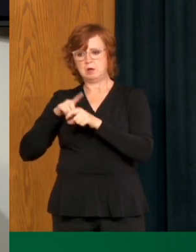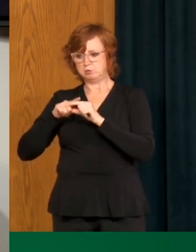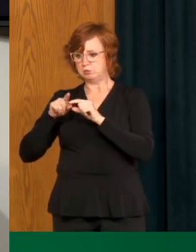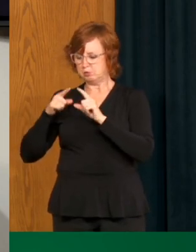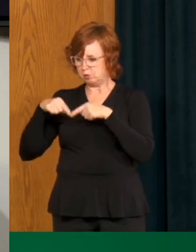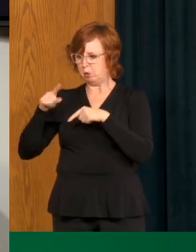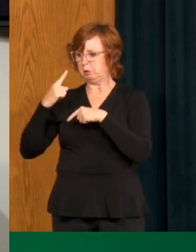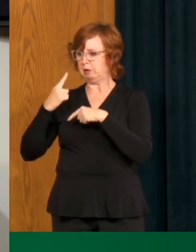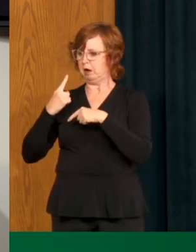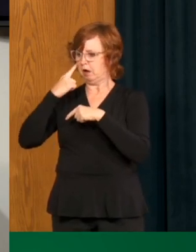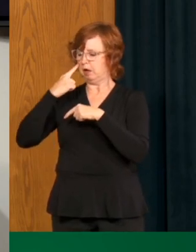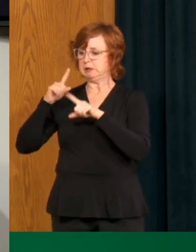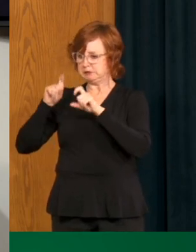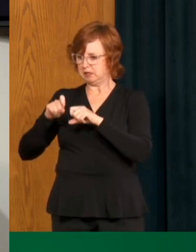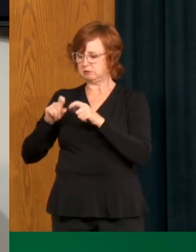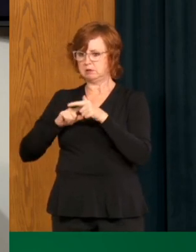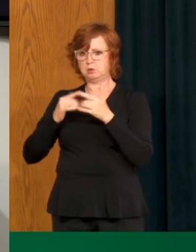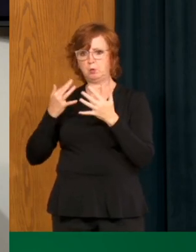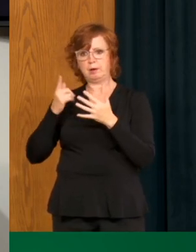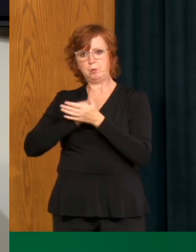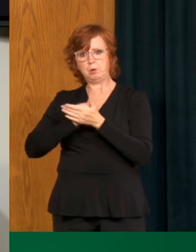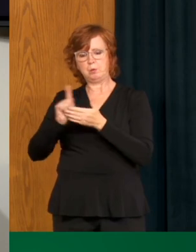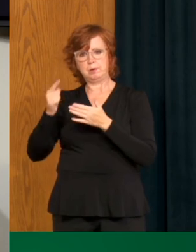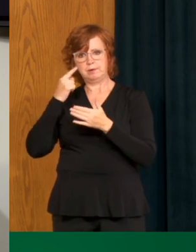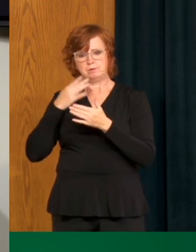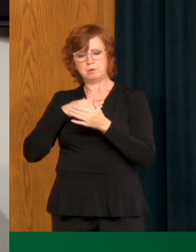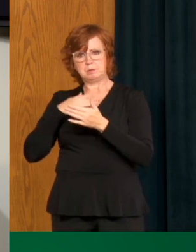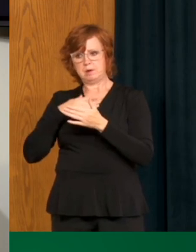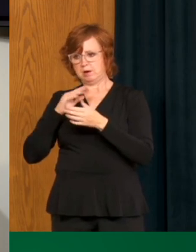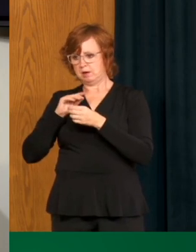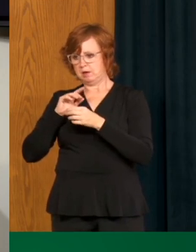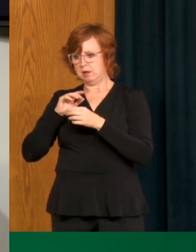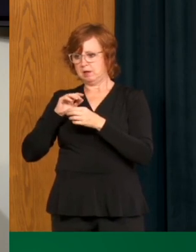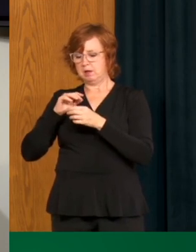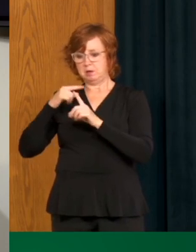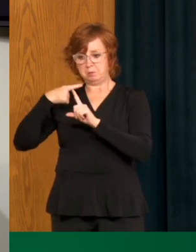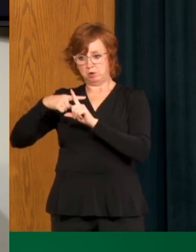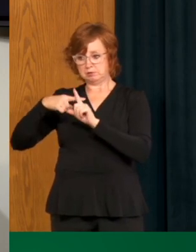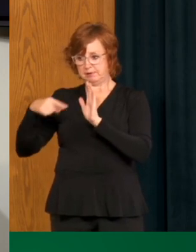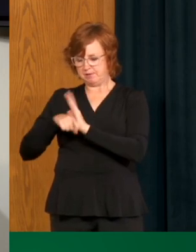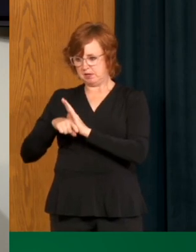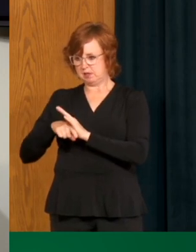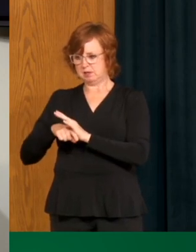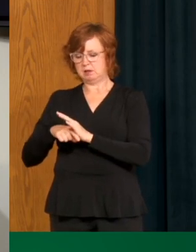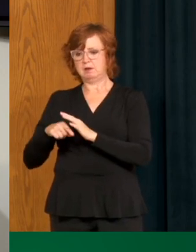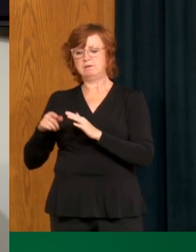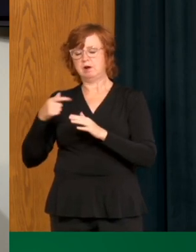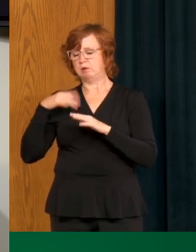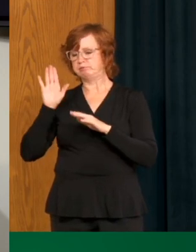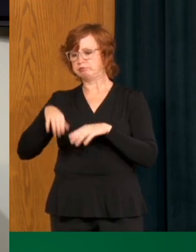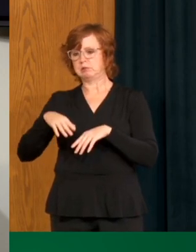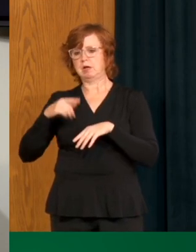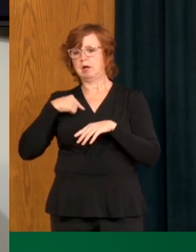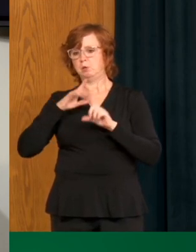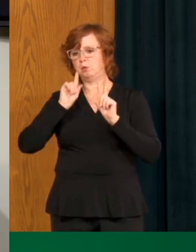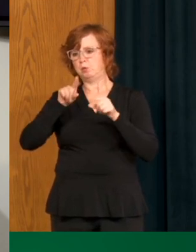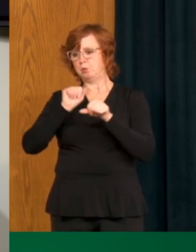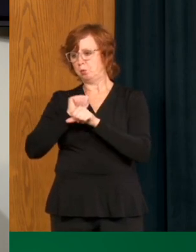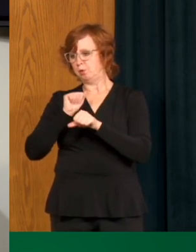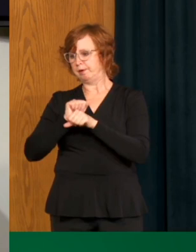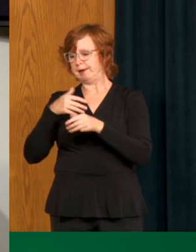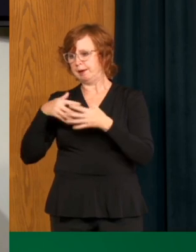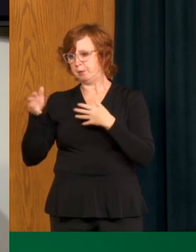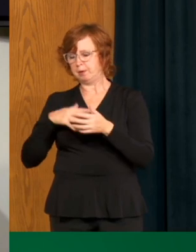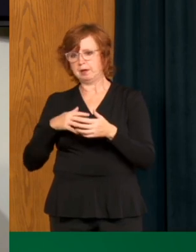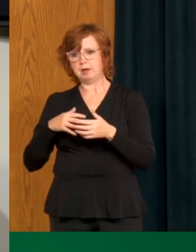at all is a concern of the government given, you know, we've heard people waiting for five to seven days for a test